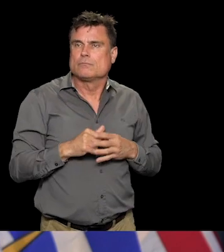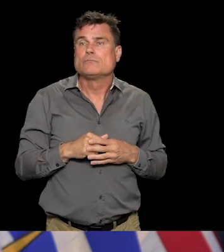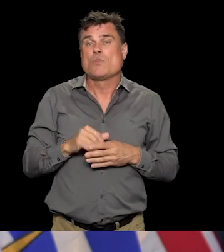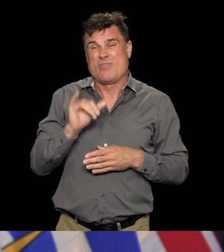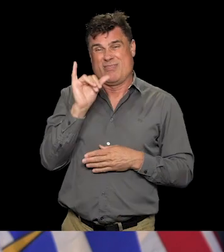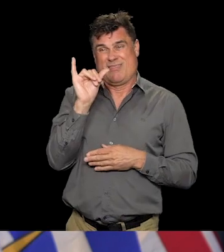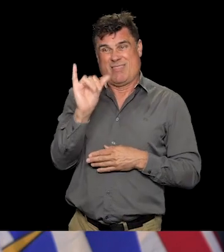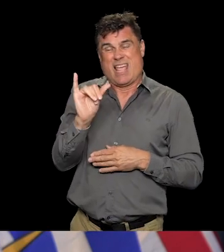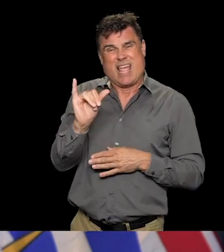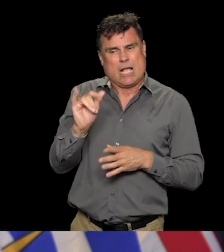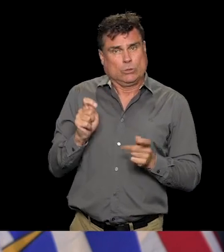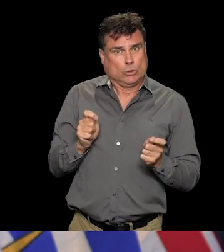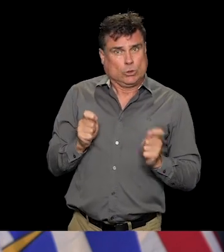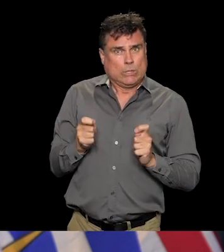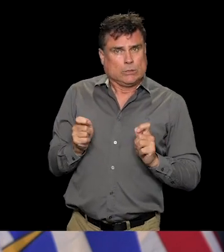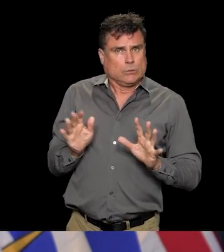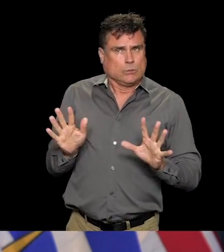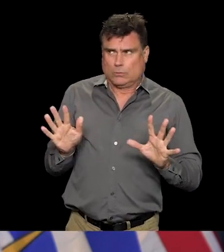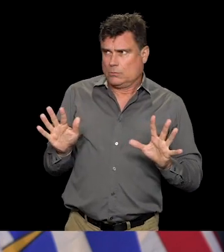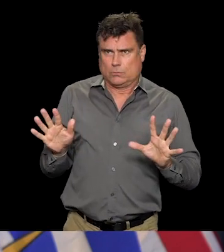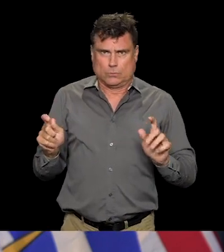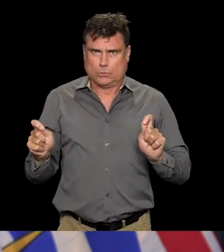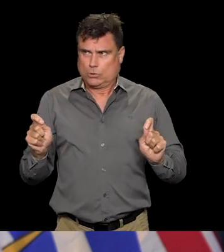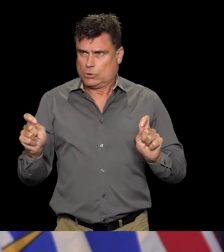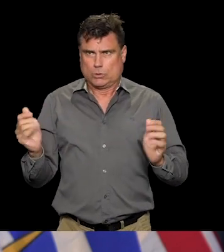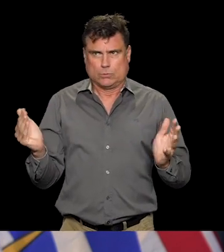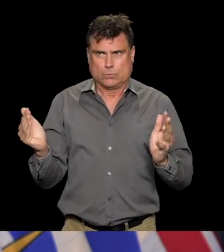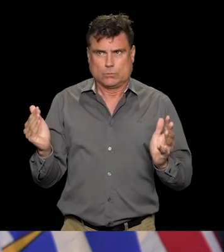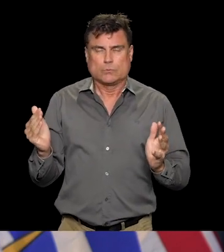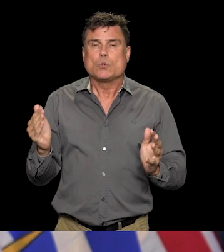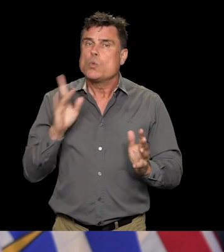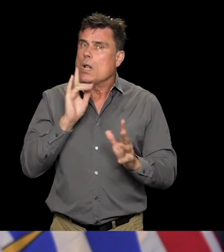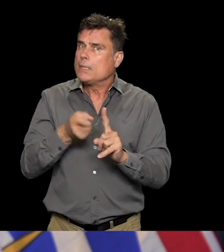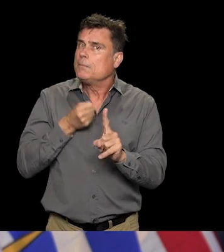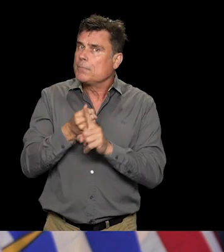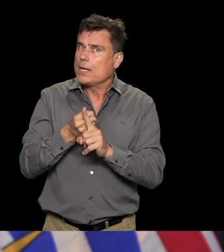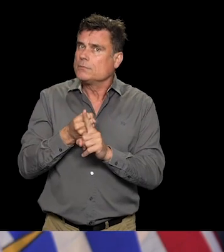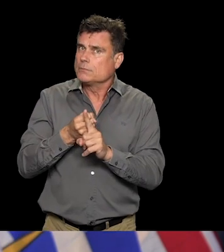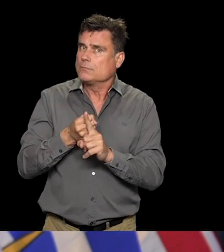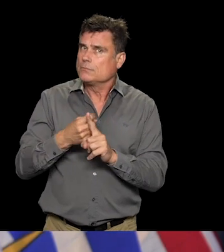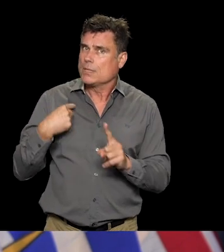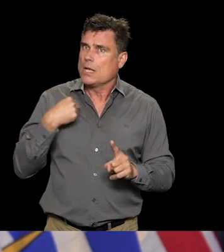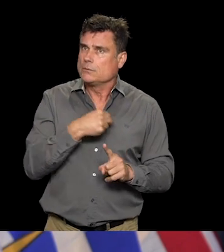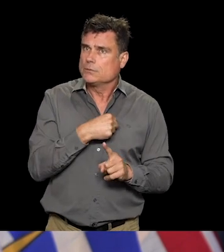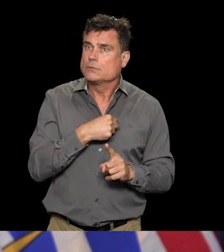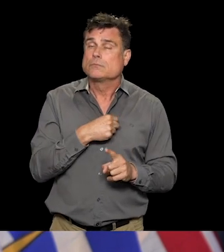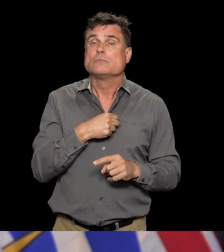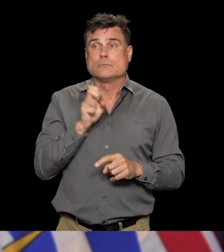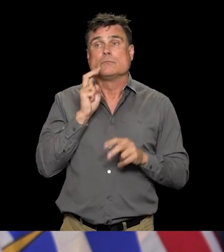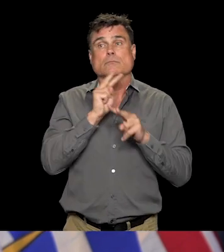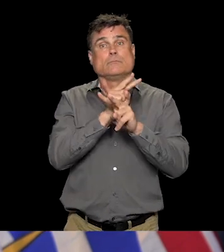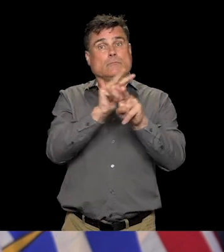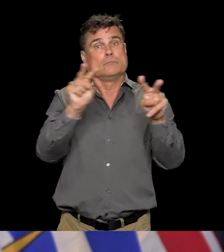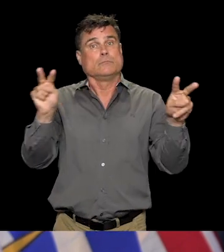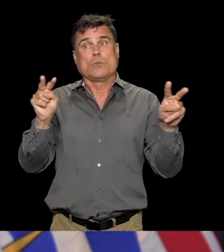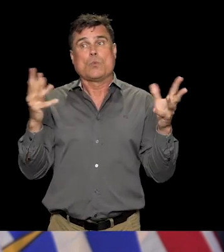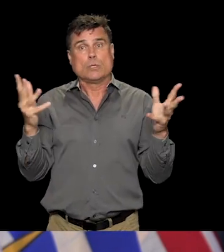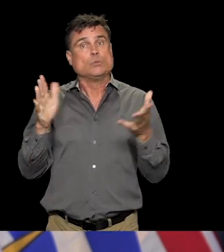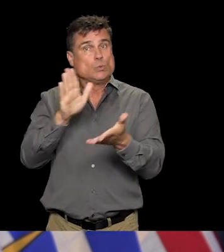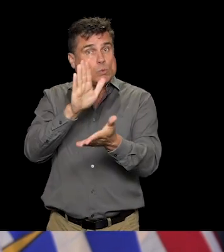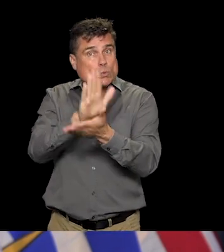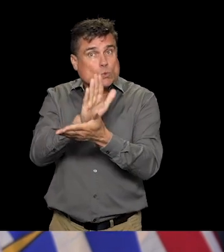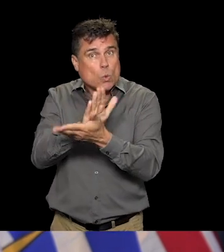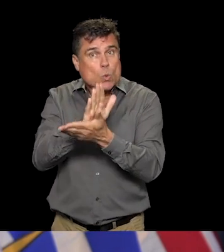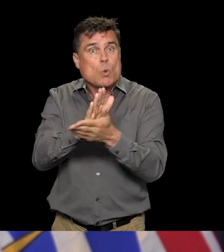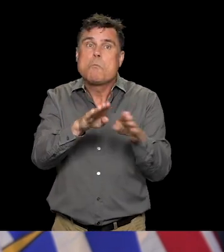back together. We also know that many businesses and schools here in B.C. and across the country have reopened. So our